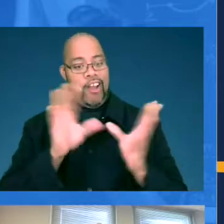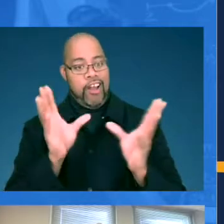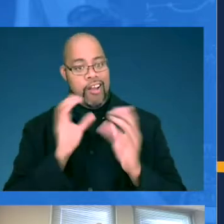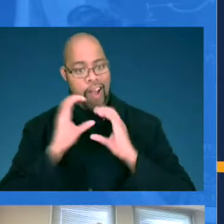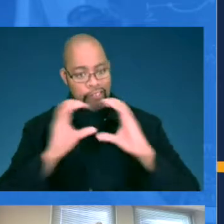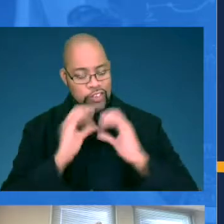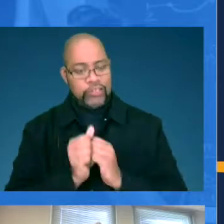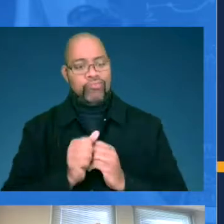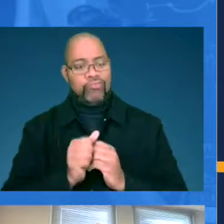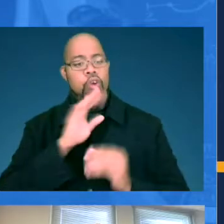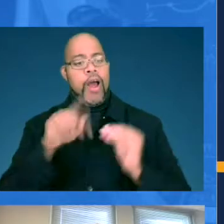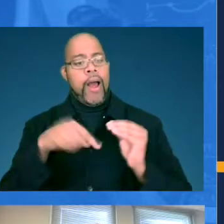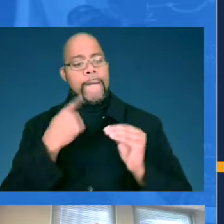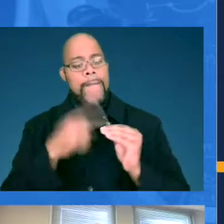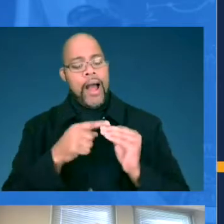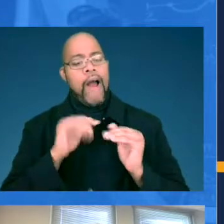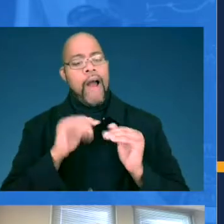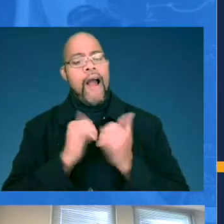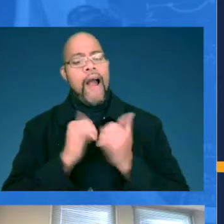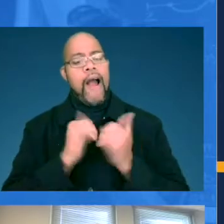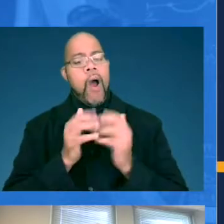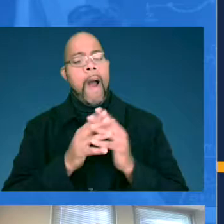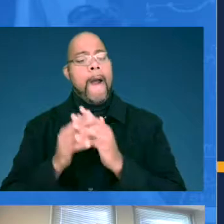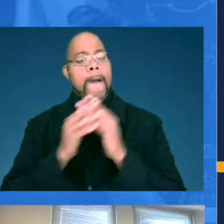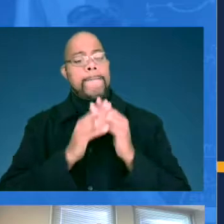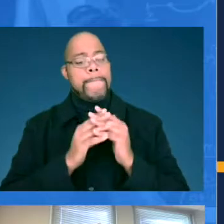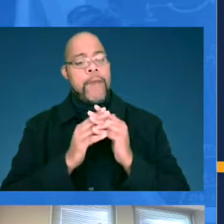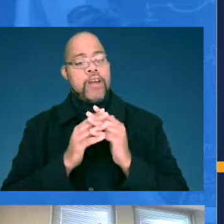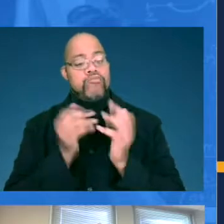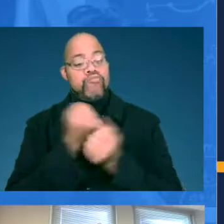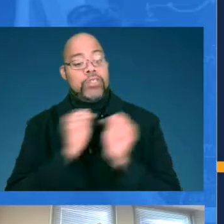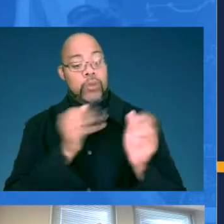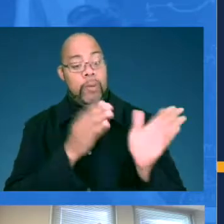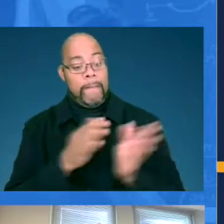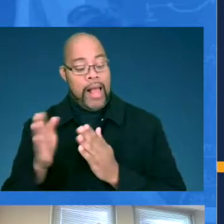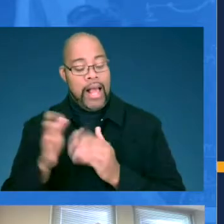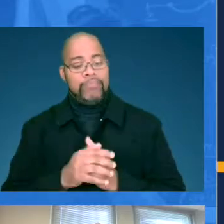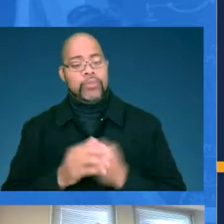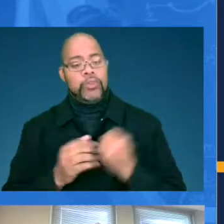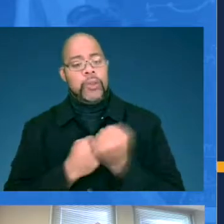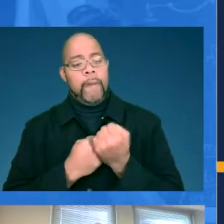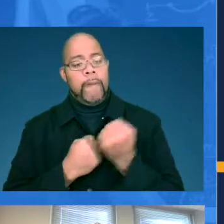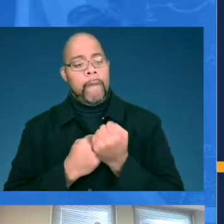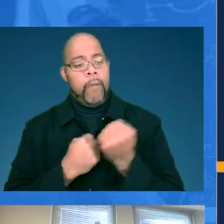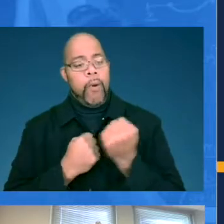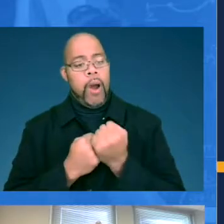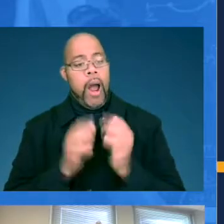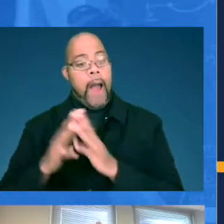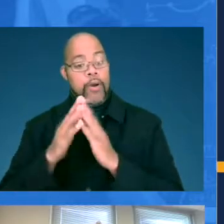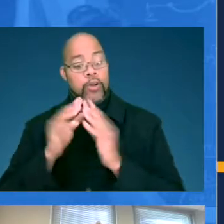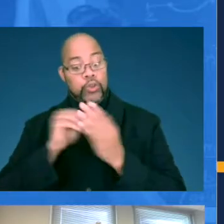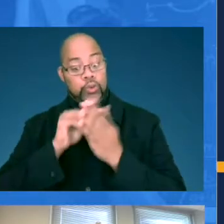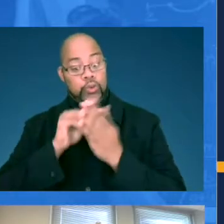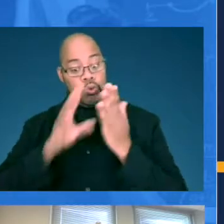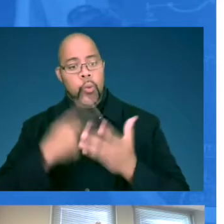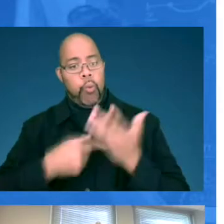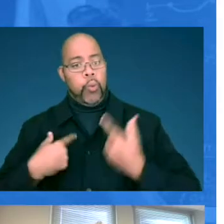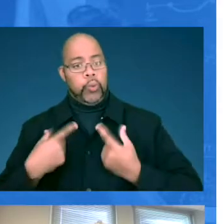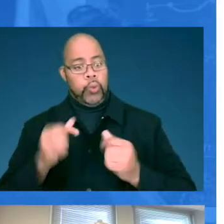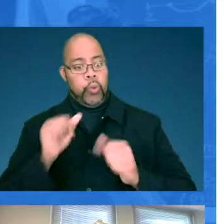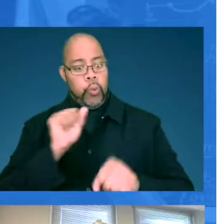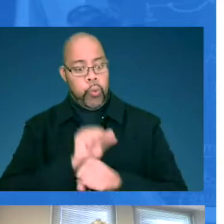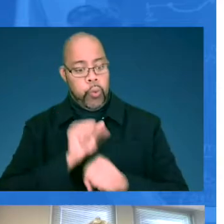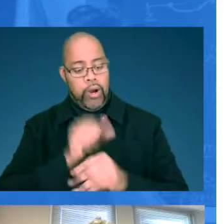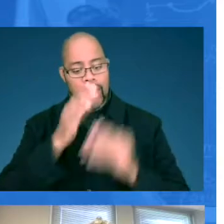conversation talking about how America's Rescue Plan is supporting America's students and the work that we have